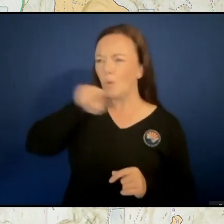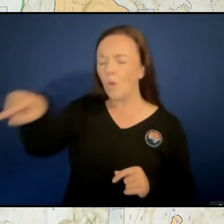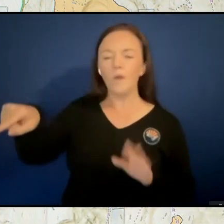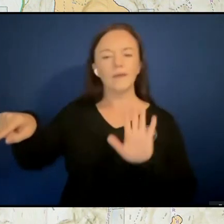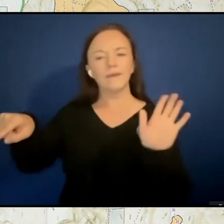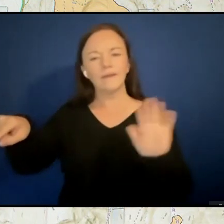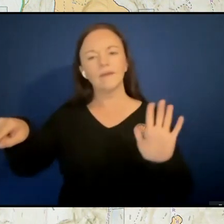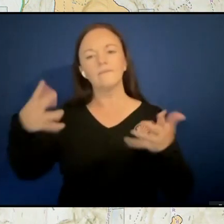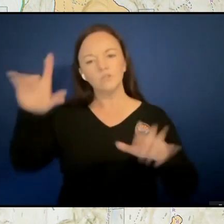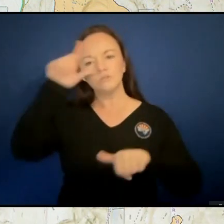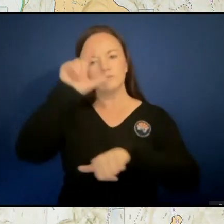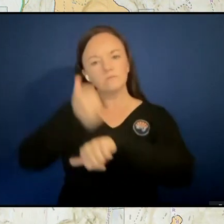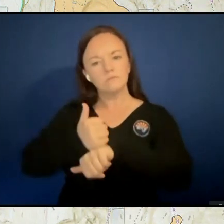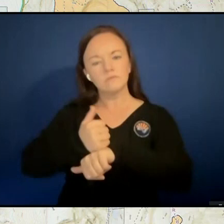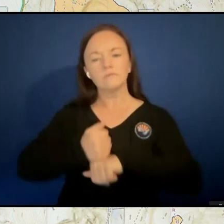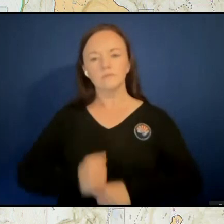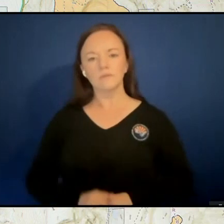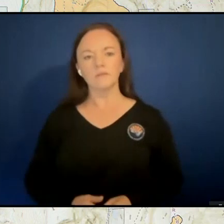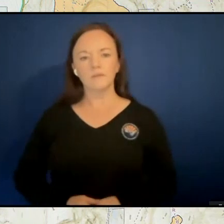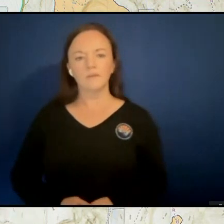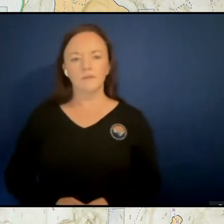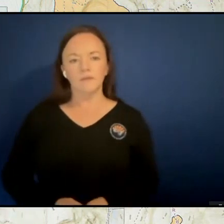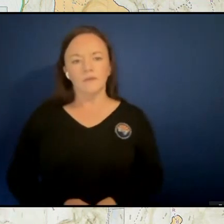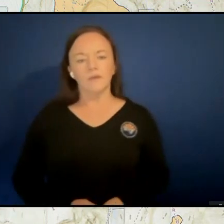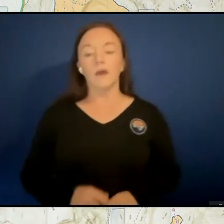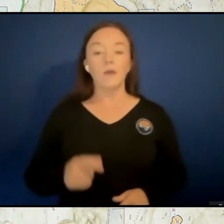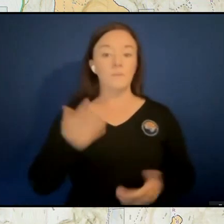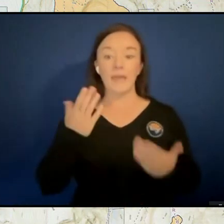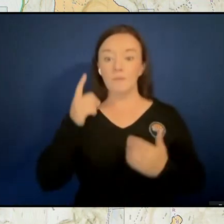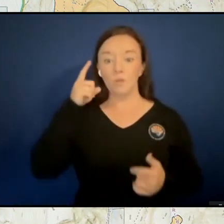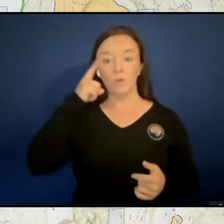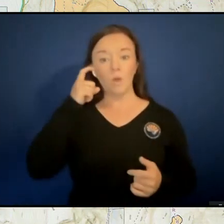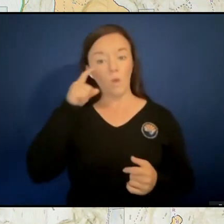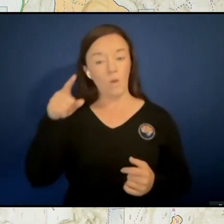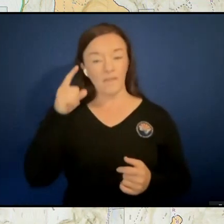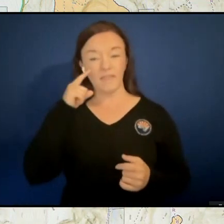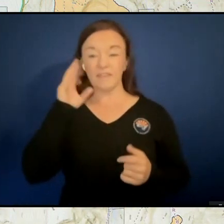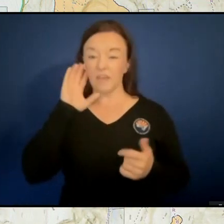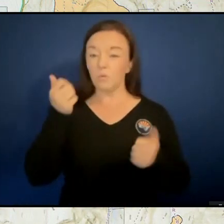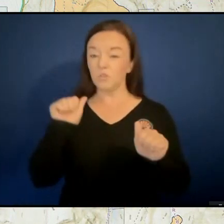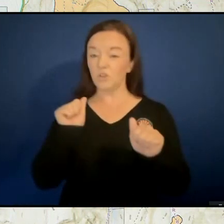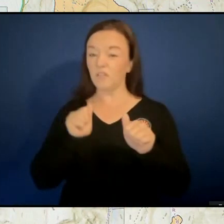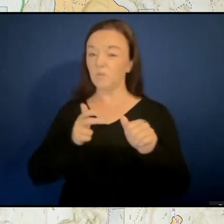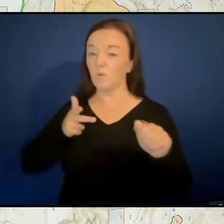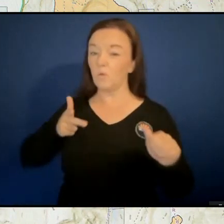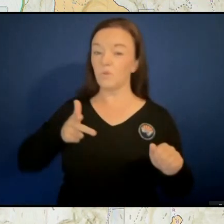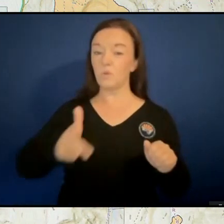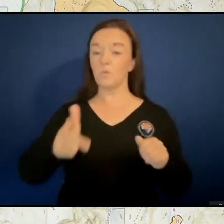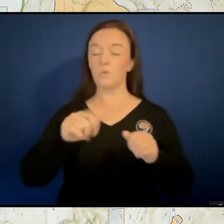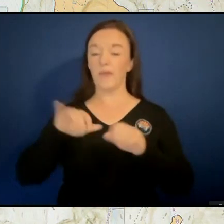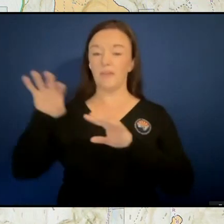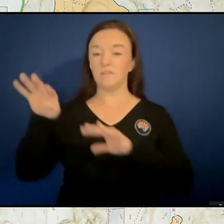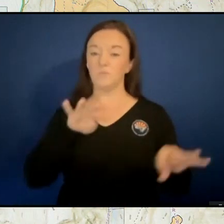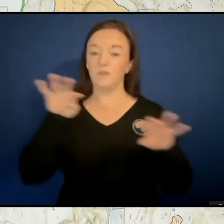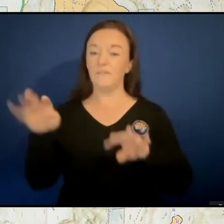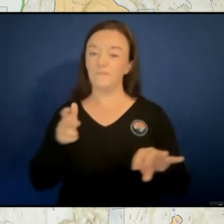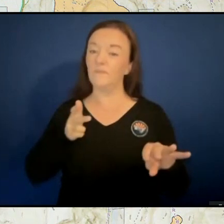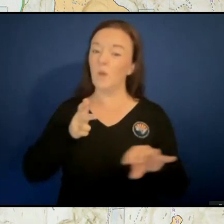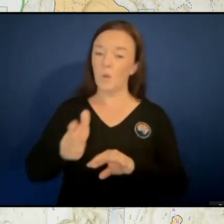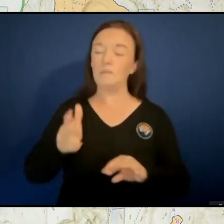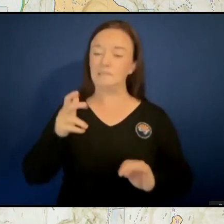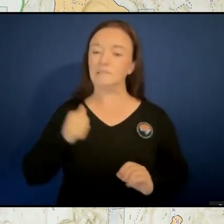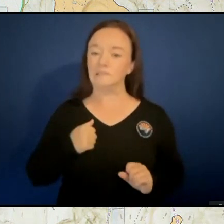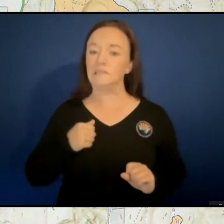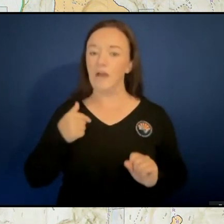you go down to the corner market or you think that, you I bet they're going to try to get through that debris flow, even though we talked about how dangerous it is. So I better